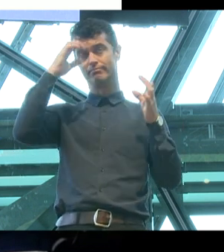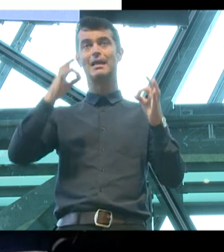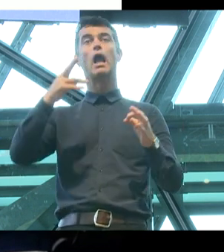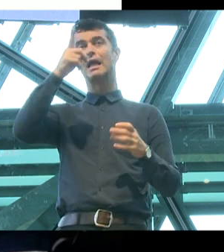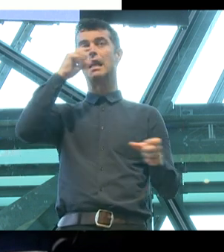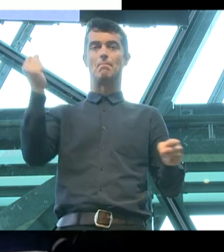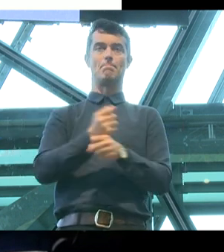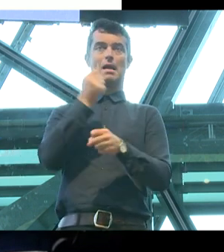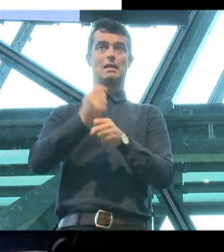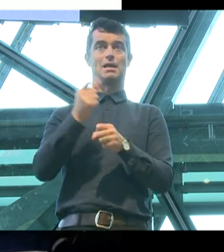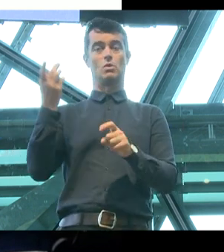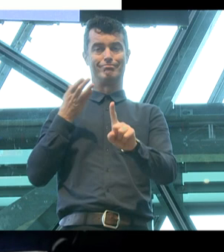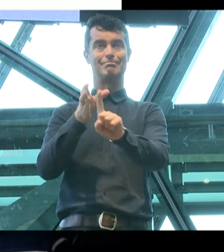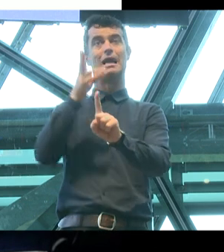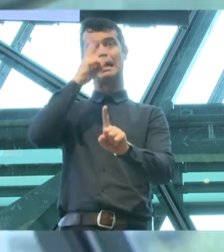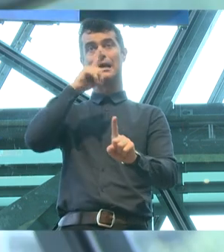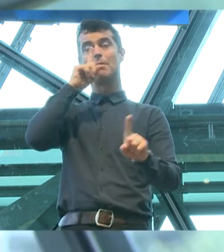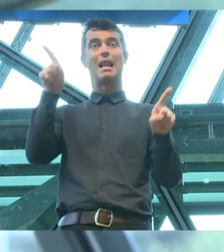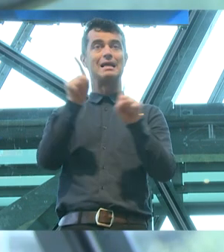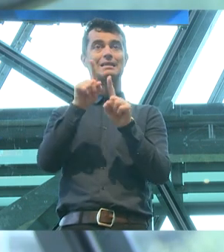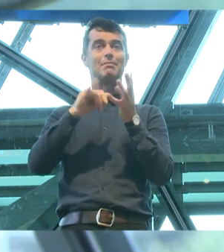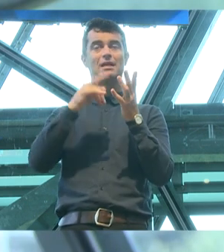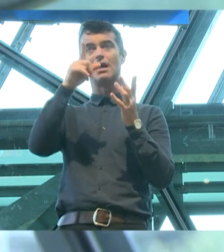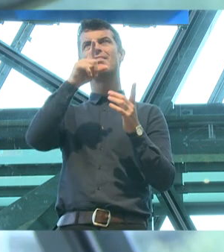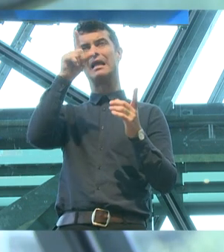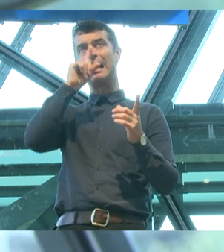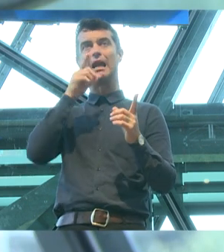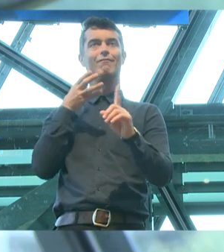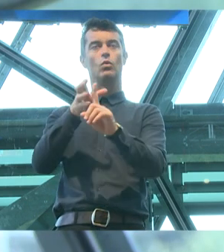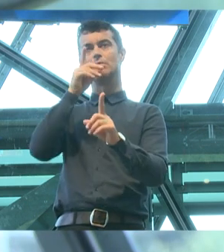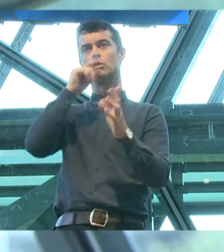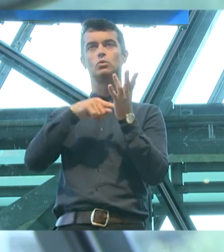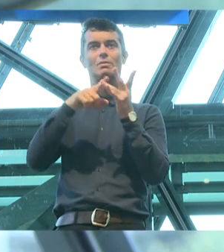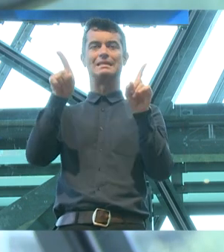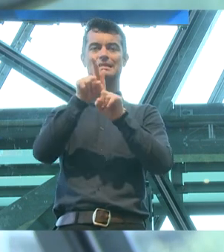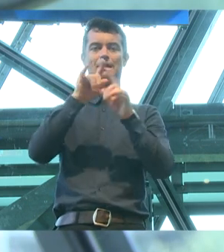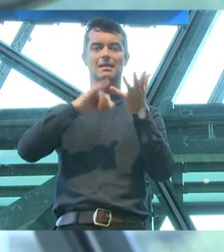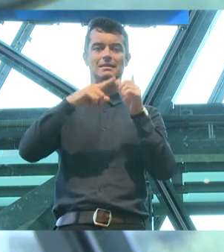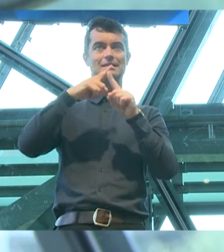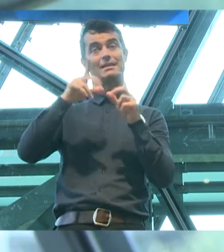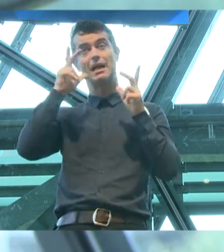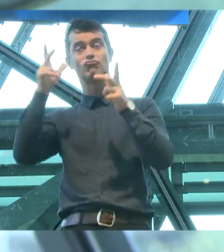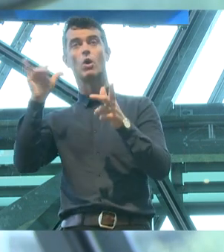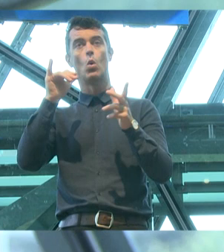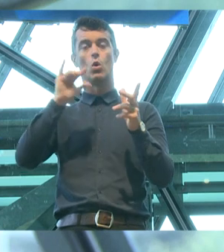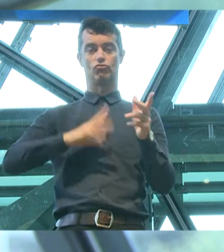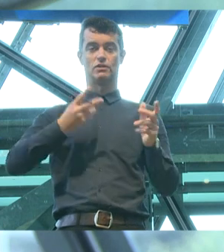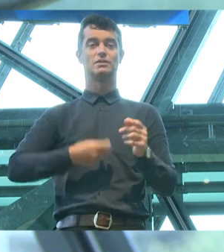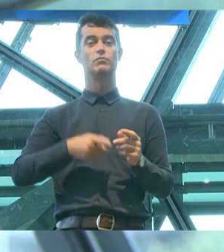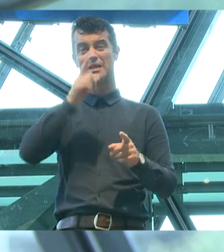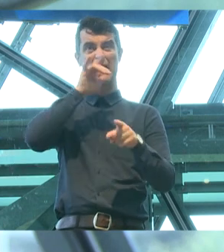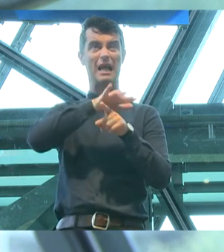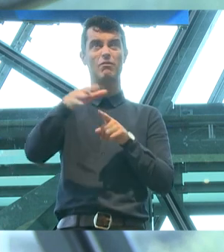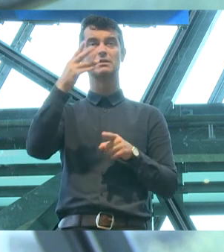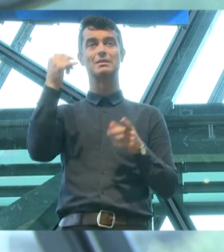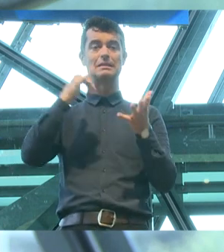people same-sex attracted or transgender. Now, the idea that you can influence or affect someone's